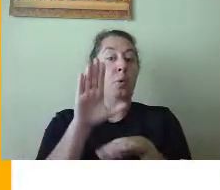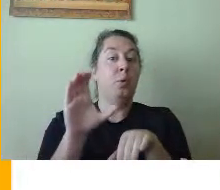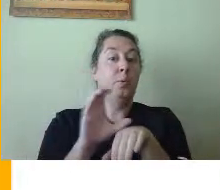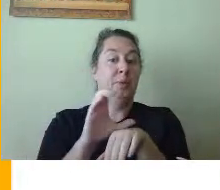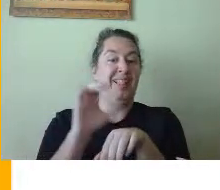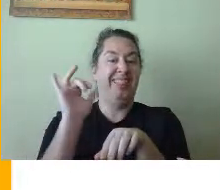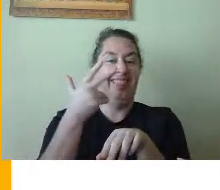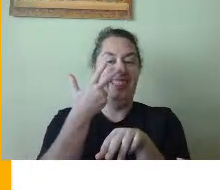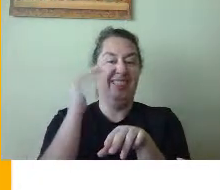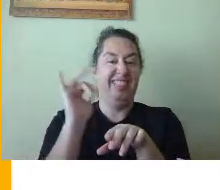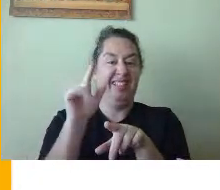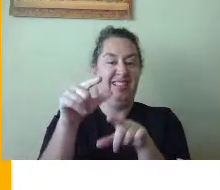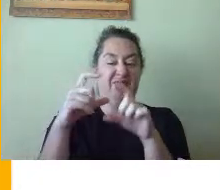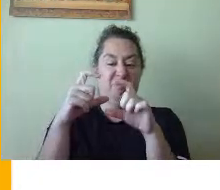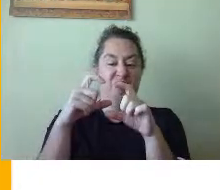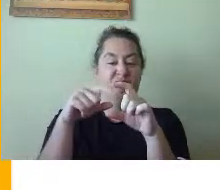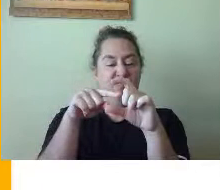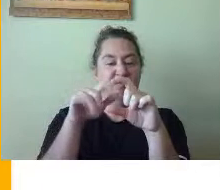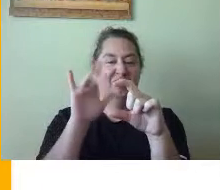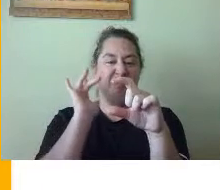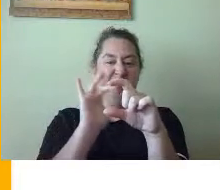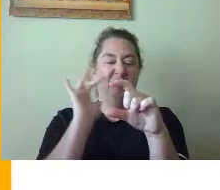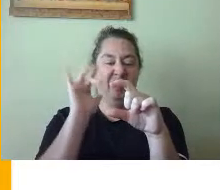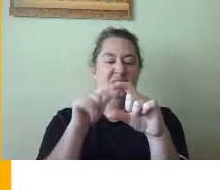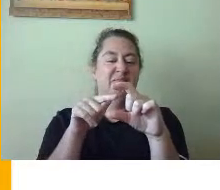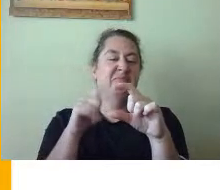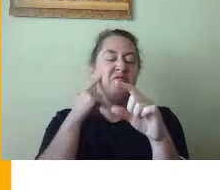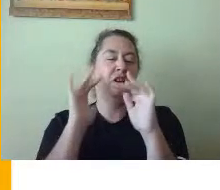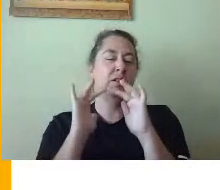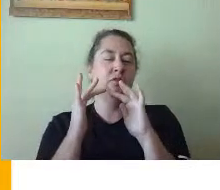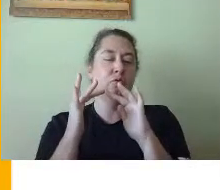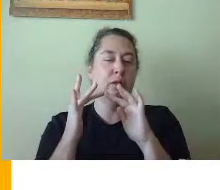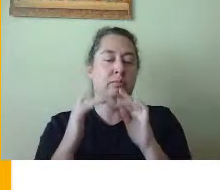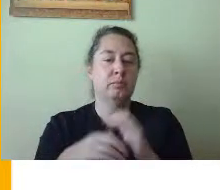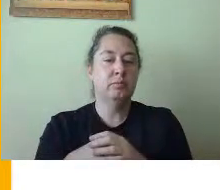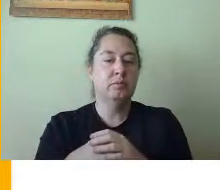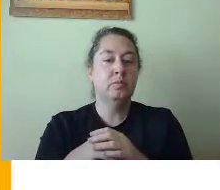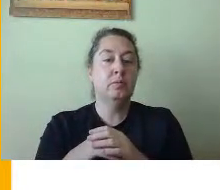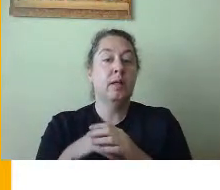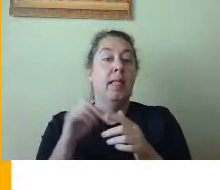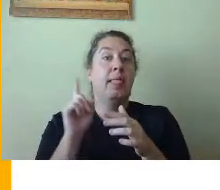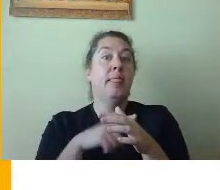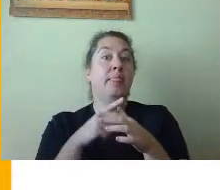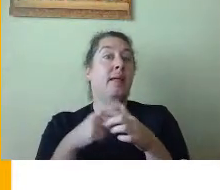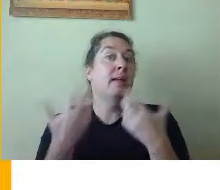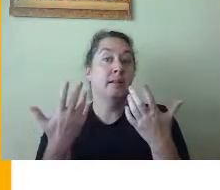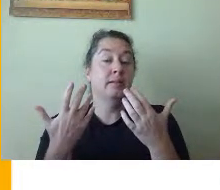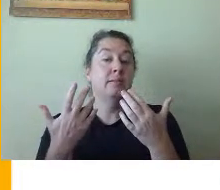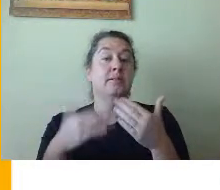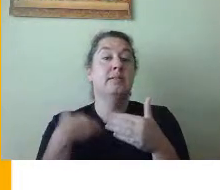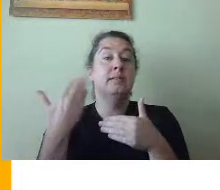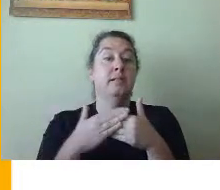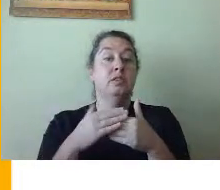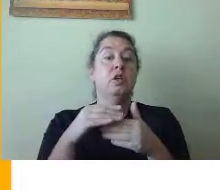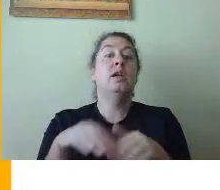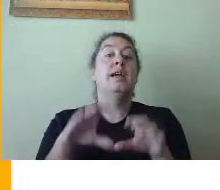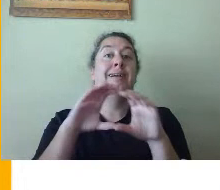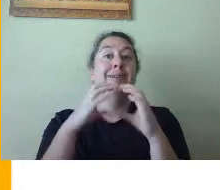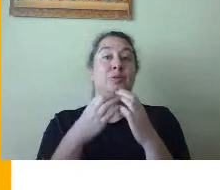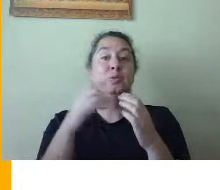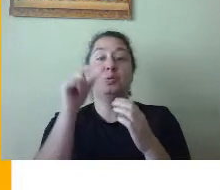Once you open that up, and really browsers, just the internet, you'll go to classroom.google.com.